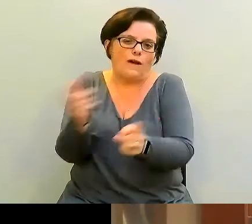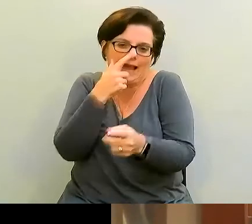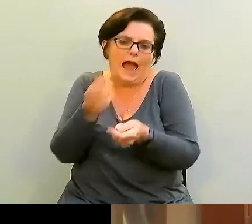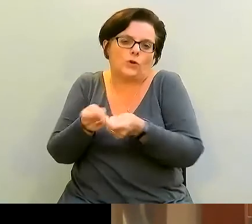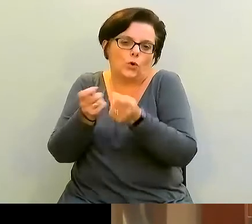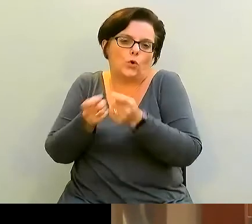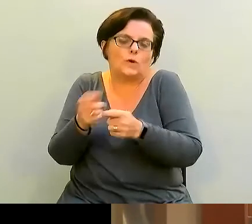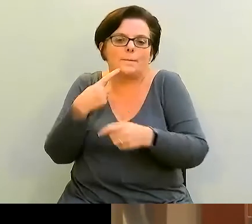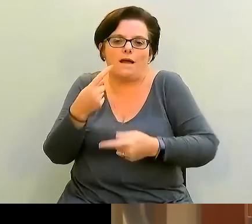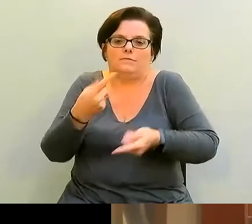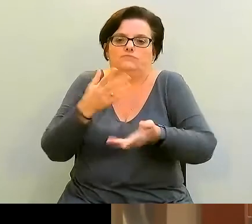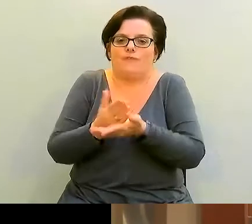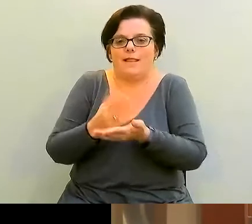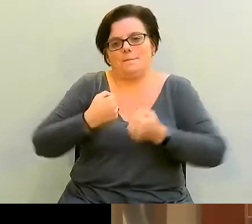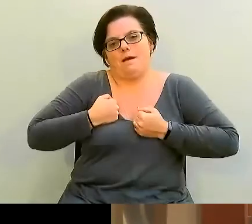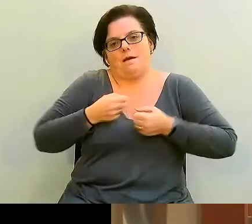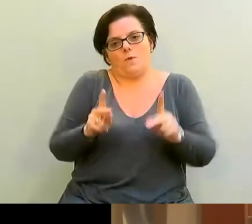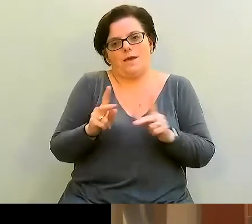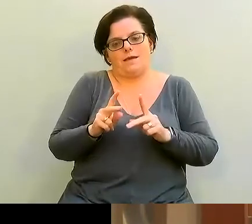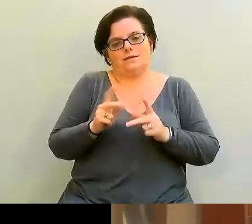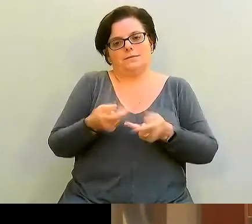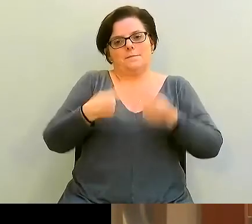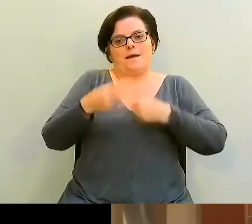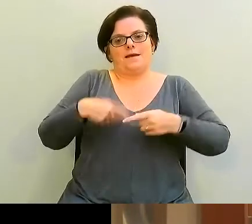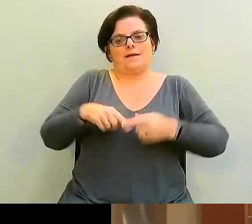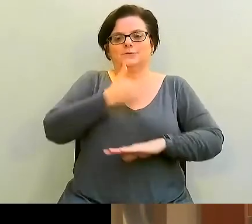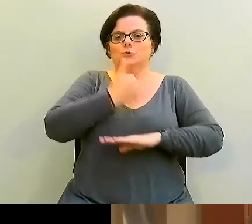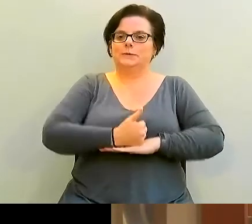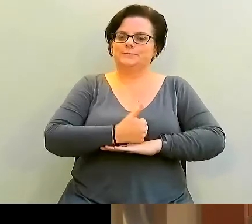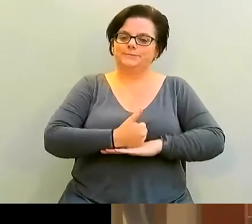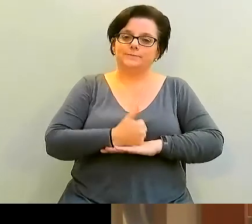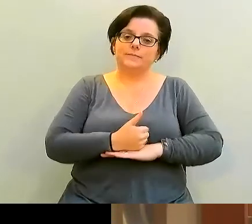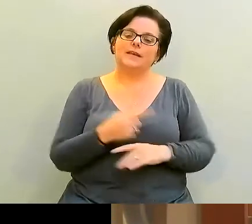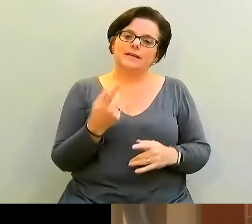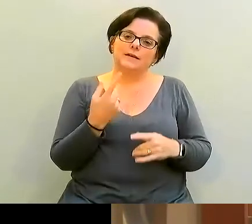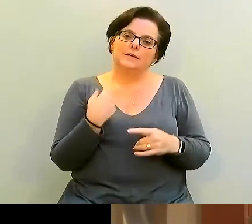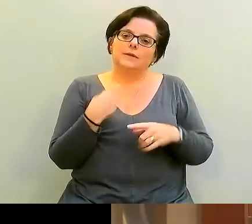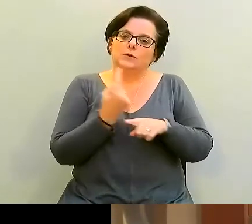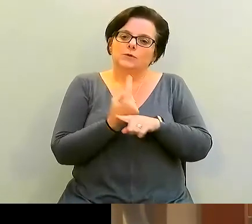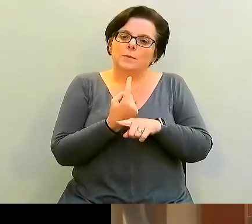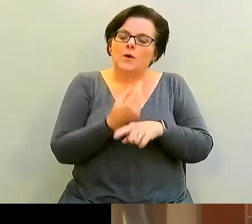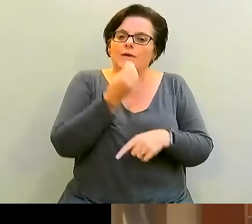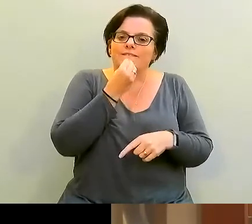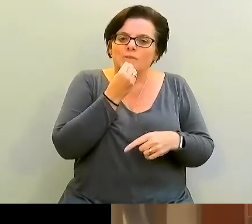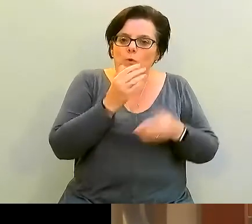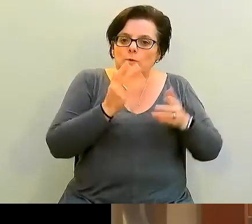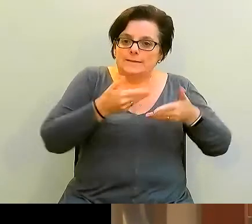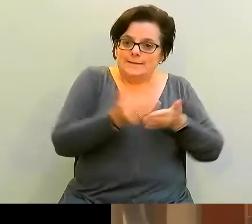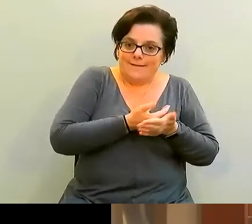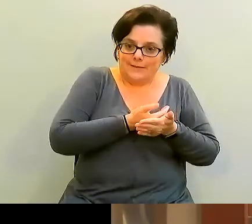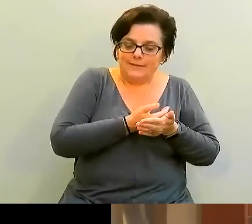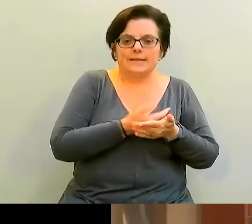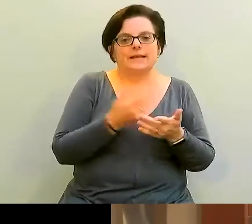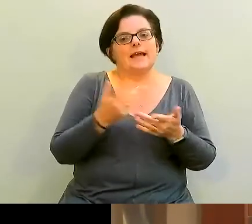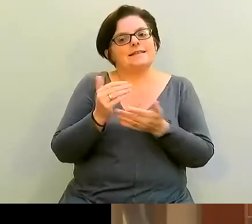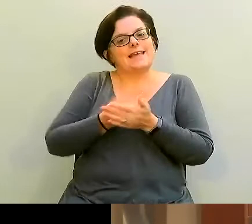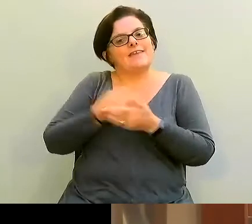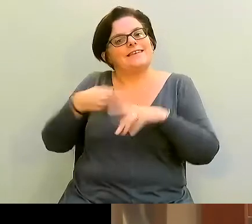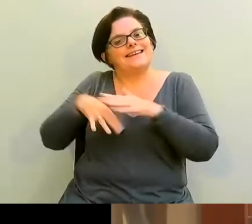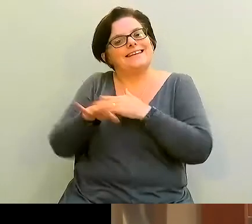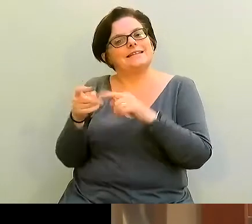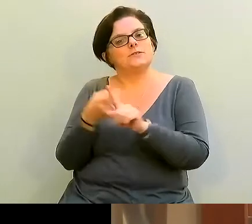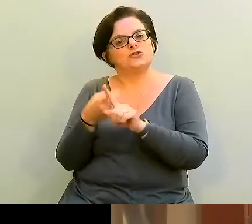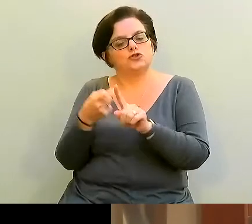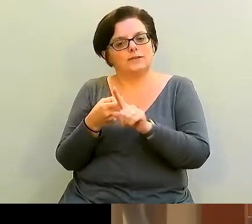start off my classes this way. Because as Chef said, you know, it's food safety and safety in the kitchen first. So, in terms of safety,